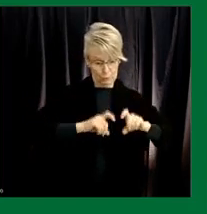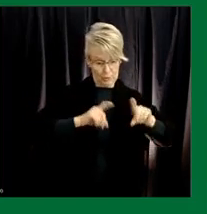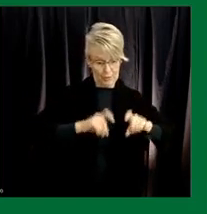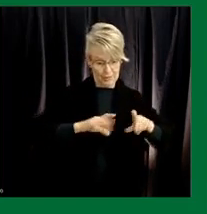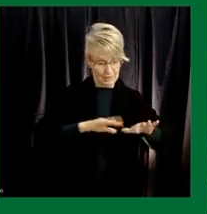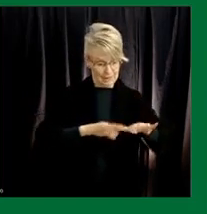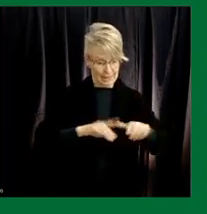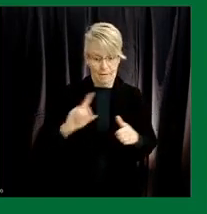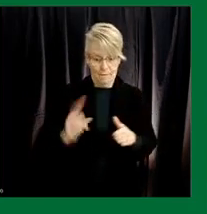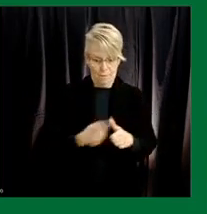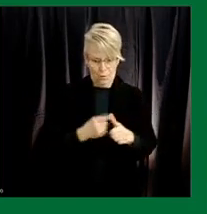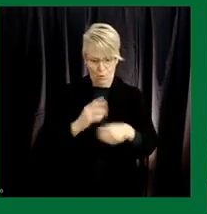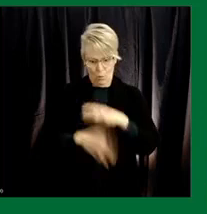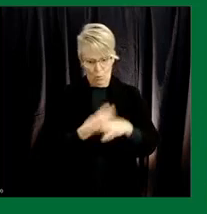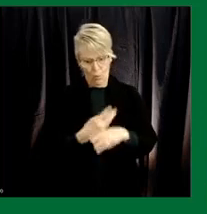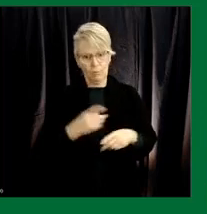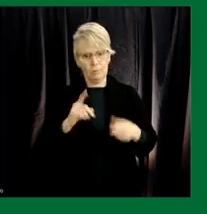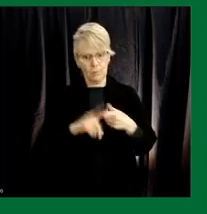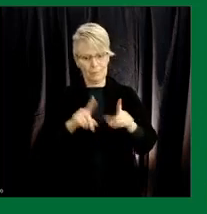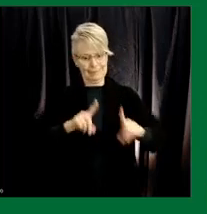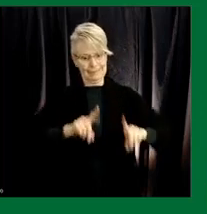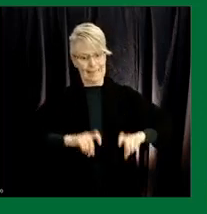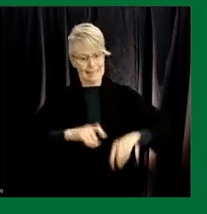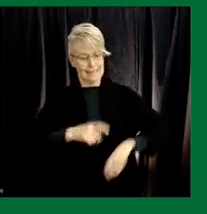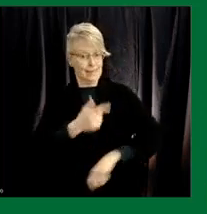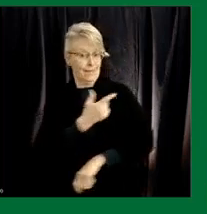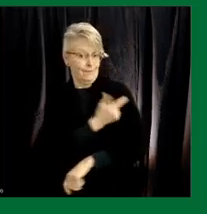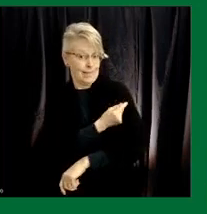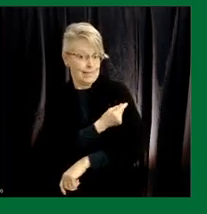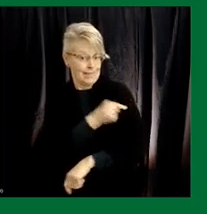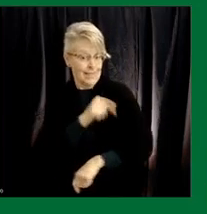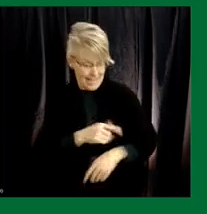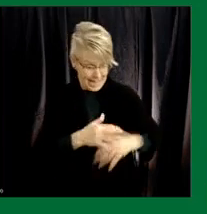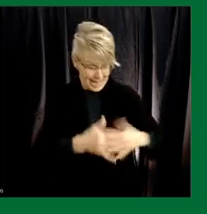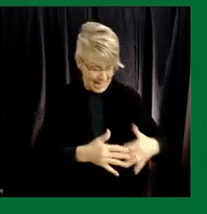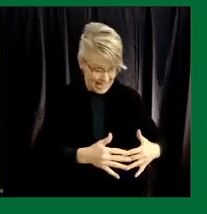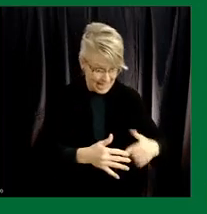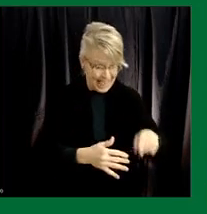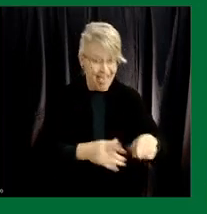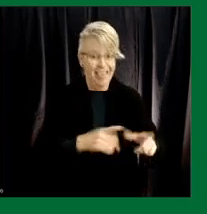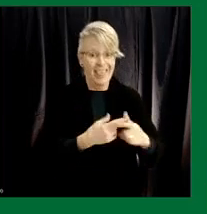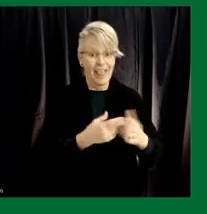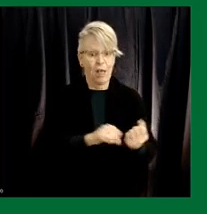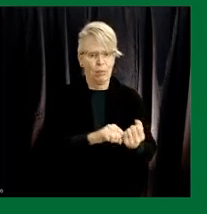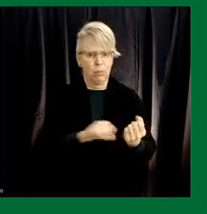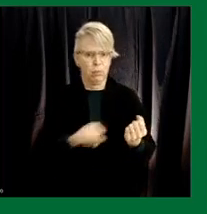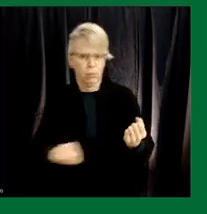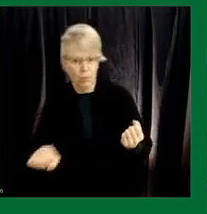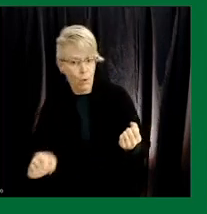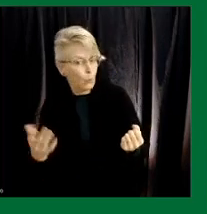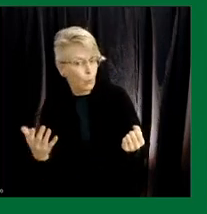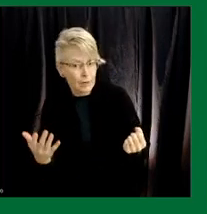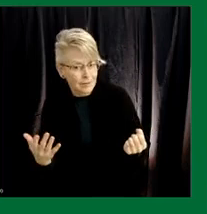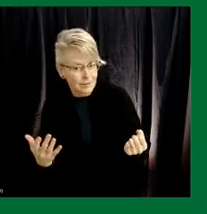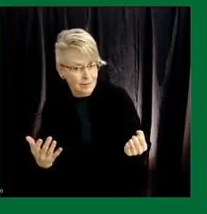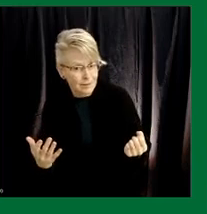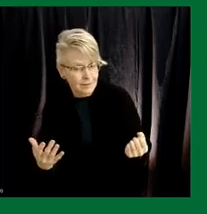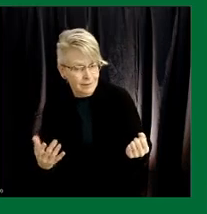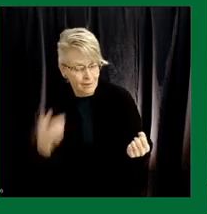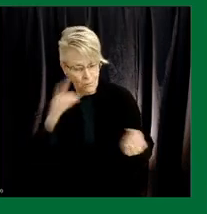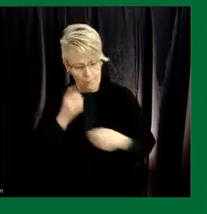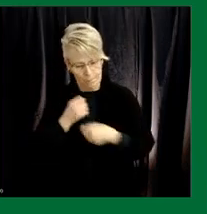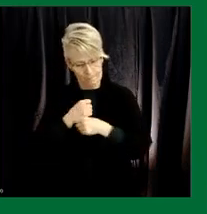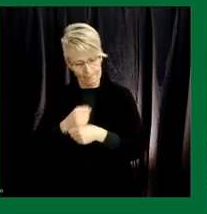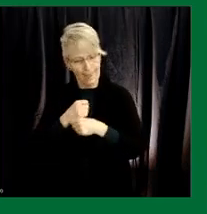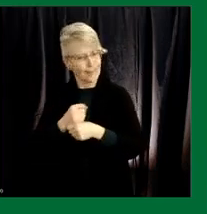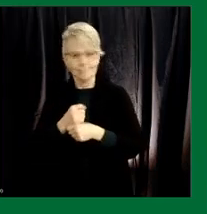world to test the vaccine what has taken us then longer than some of these larger companies is that for the manufacturing we